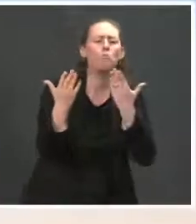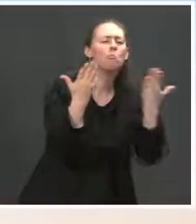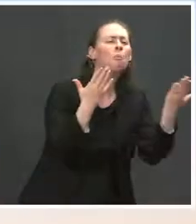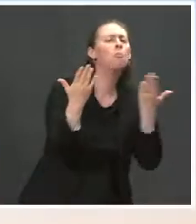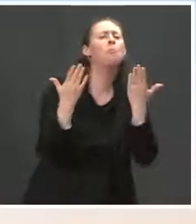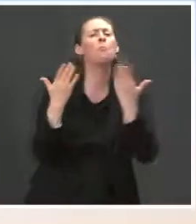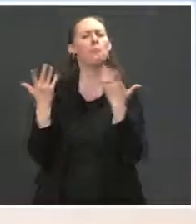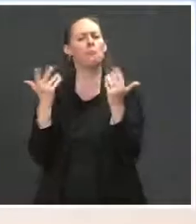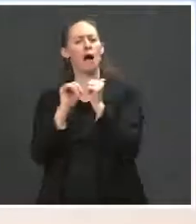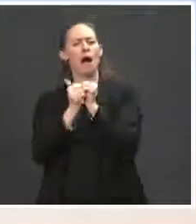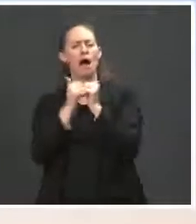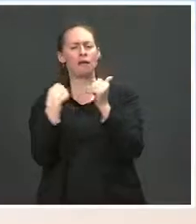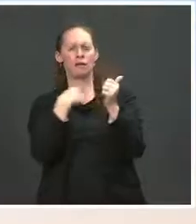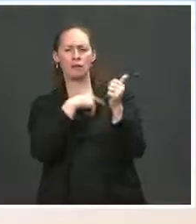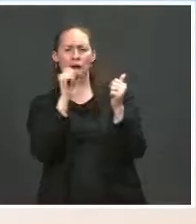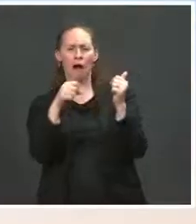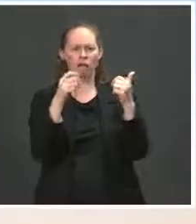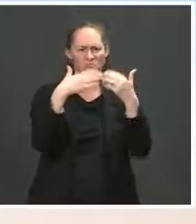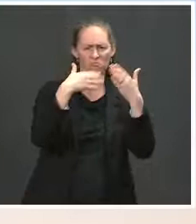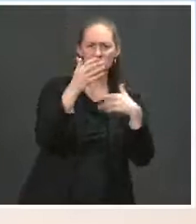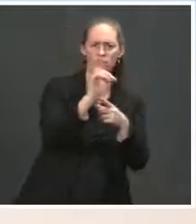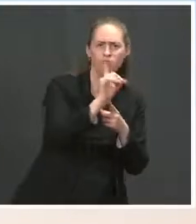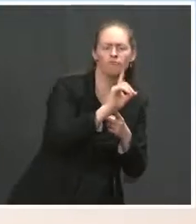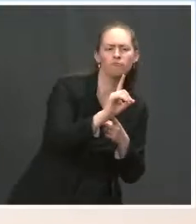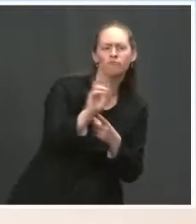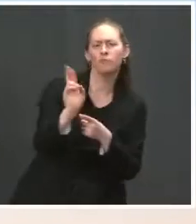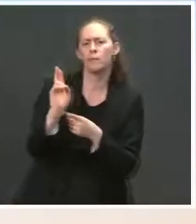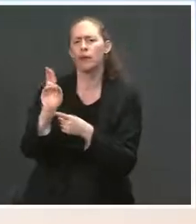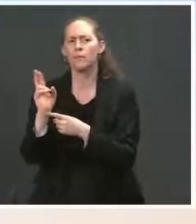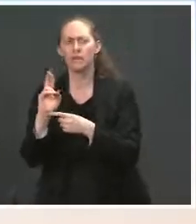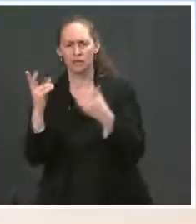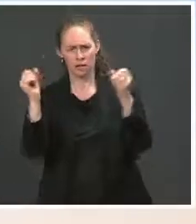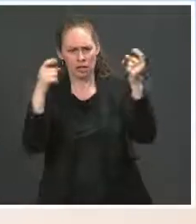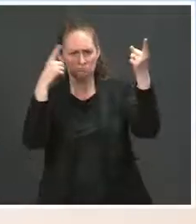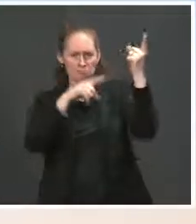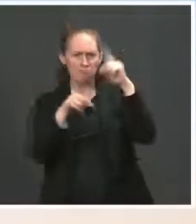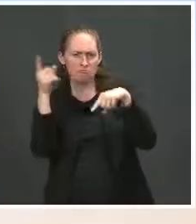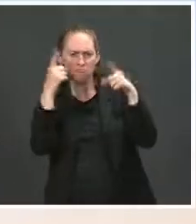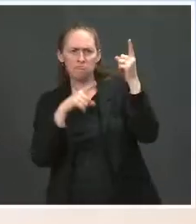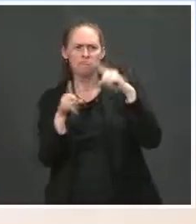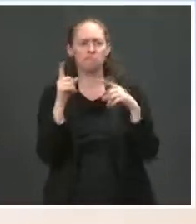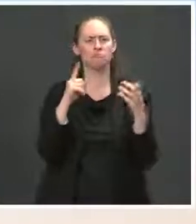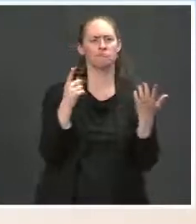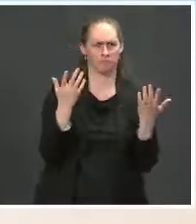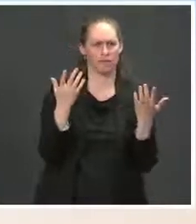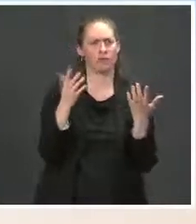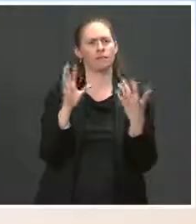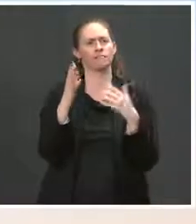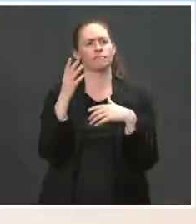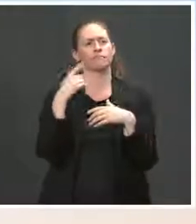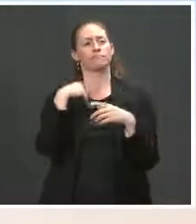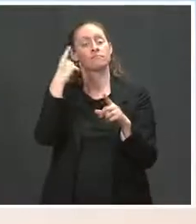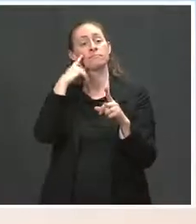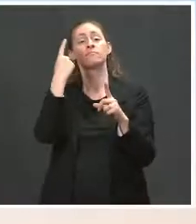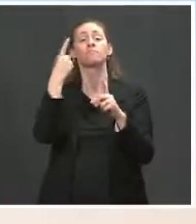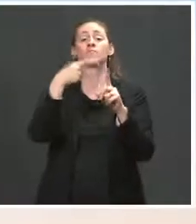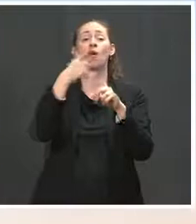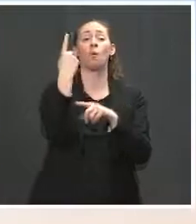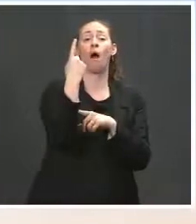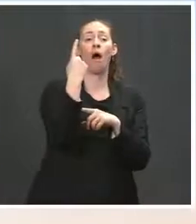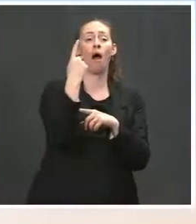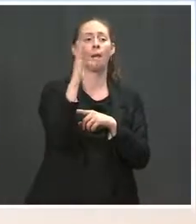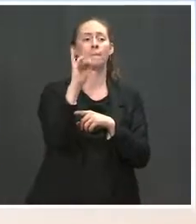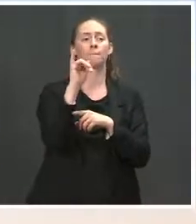Republicans. There are a lot of ideas, including the Frontiers bill that Senator Schumer has put forward, where we feel there's an opportunity to move forward in a